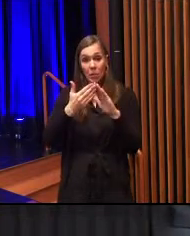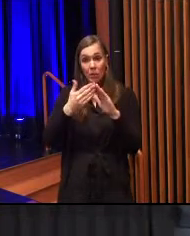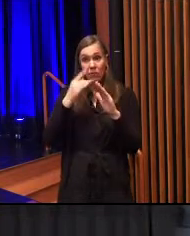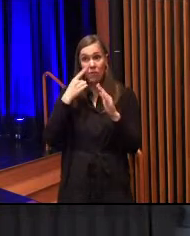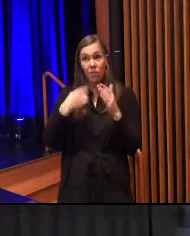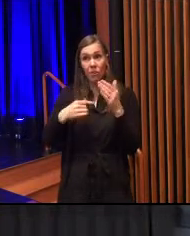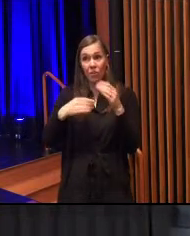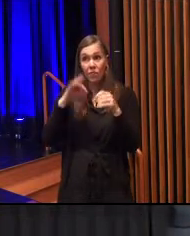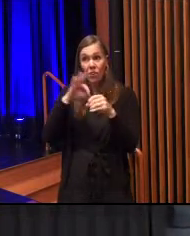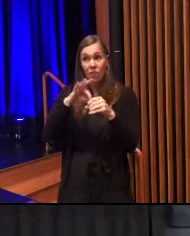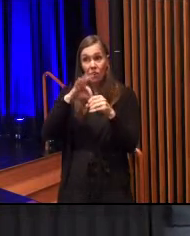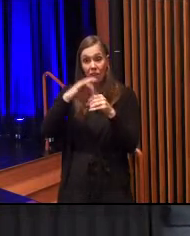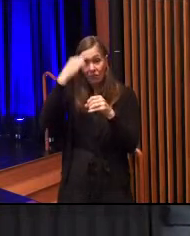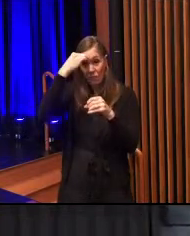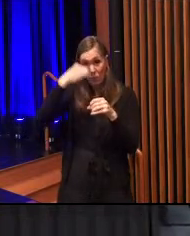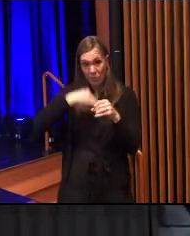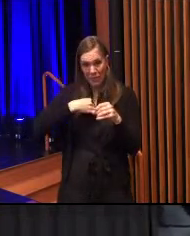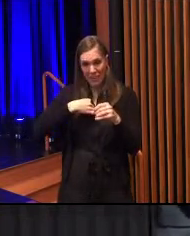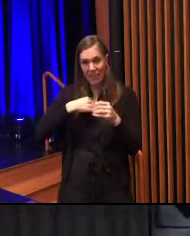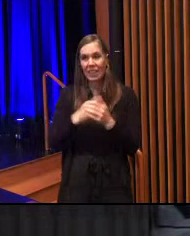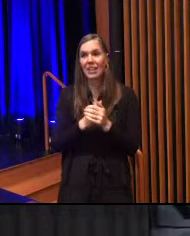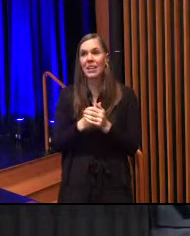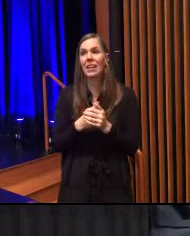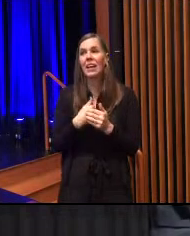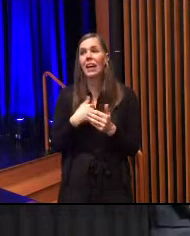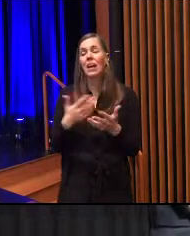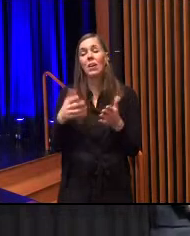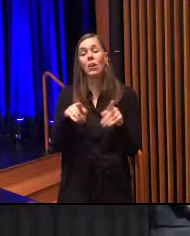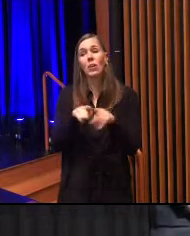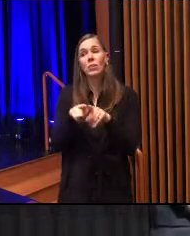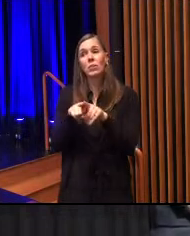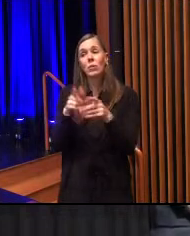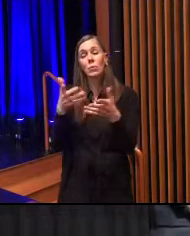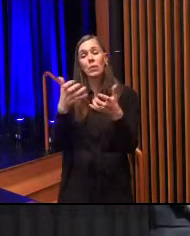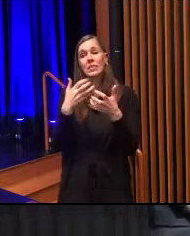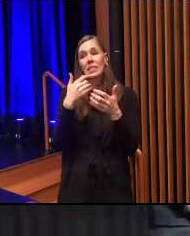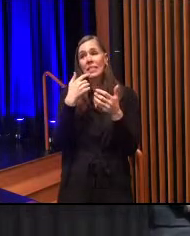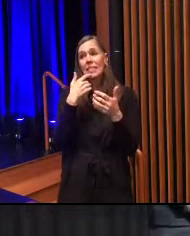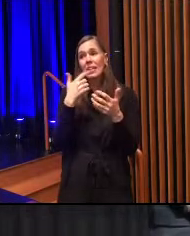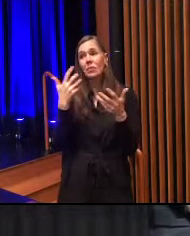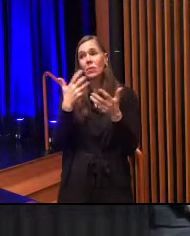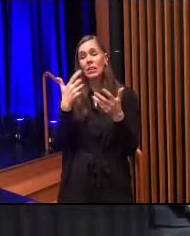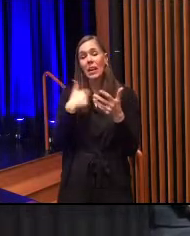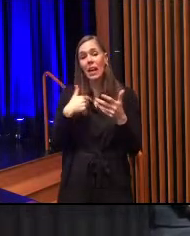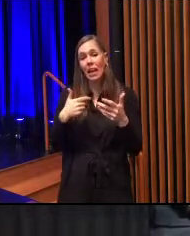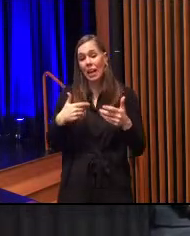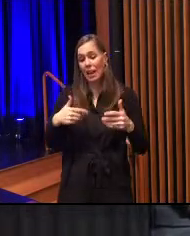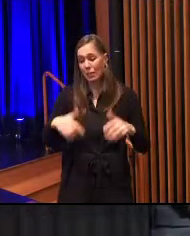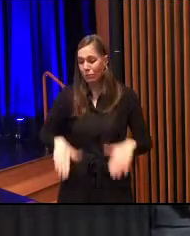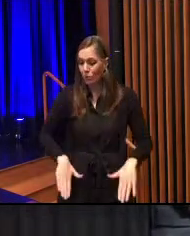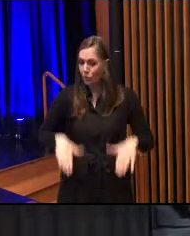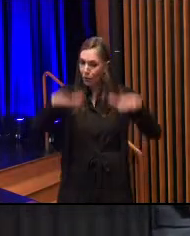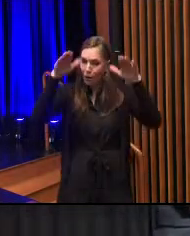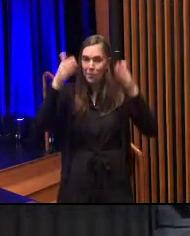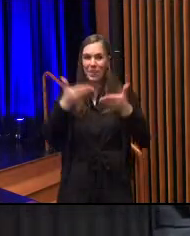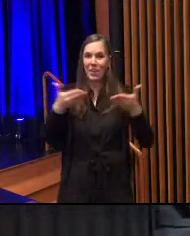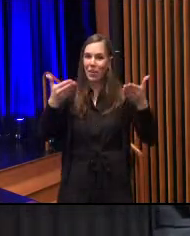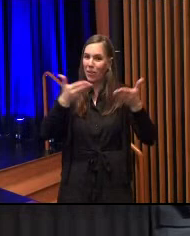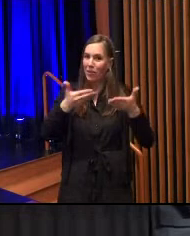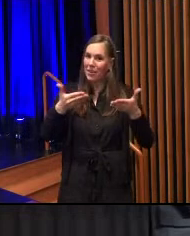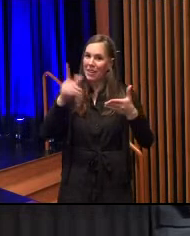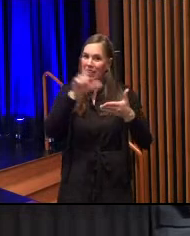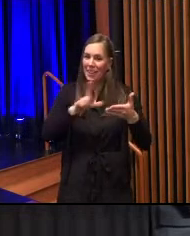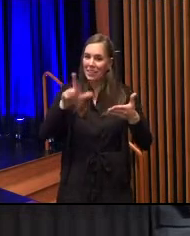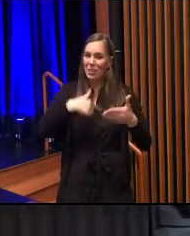voting me into this position. And I want to also say that I am a lifelong Lancaster City resident and I'm